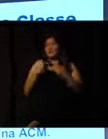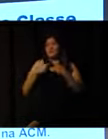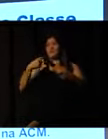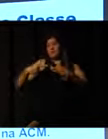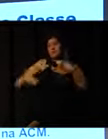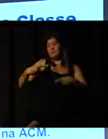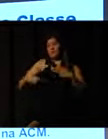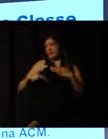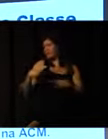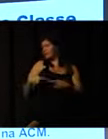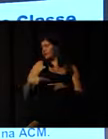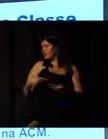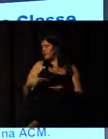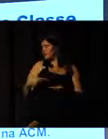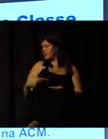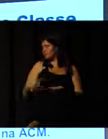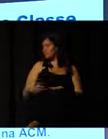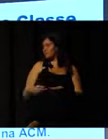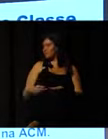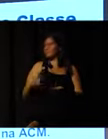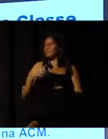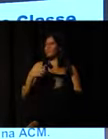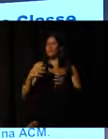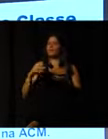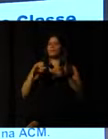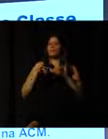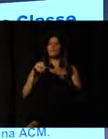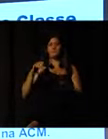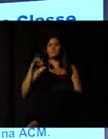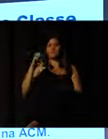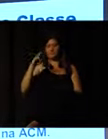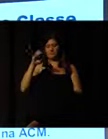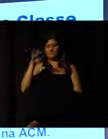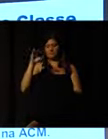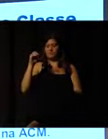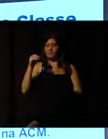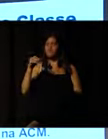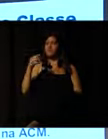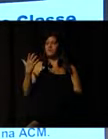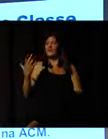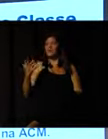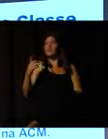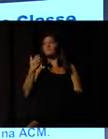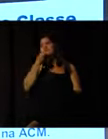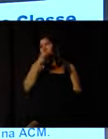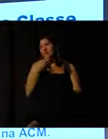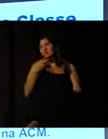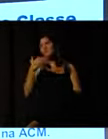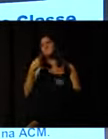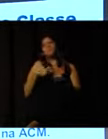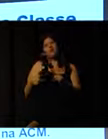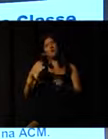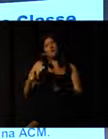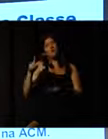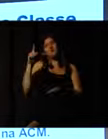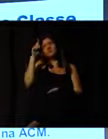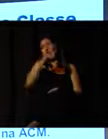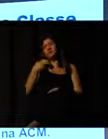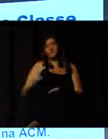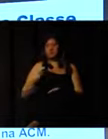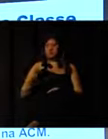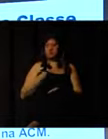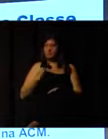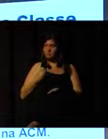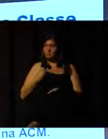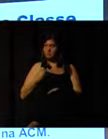or this competitiveness of a market, very optimistic market, which is very difficult to